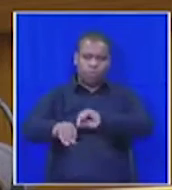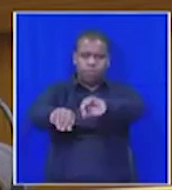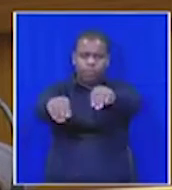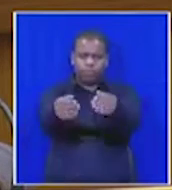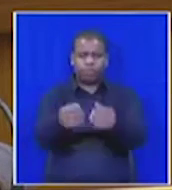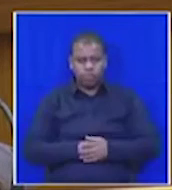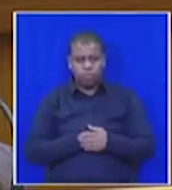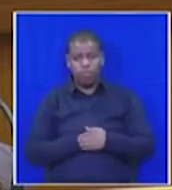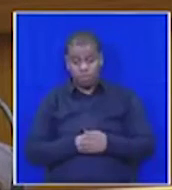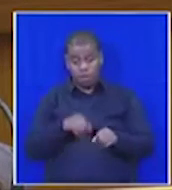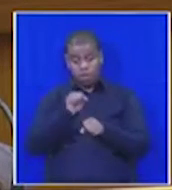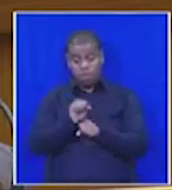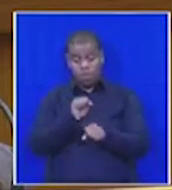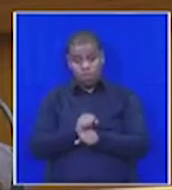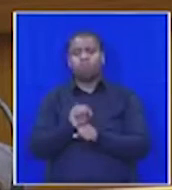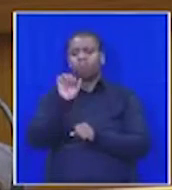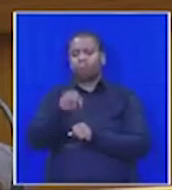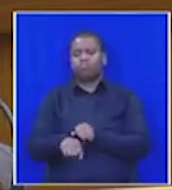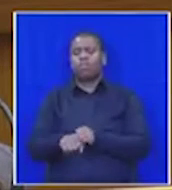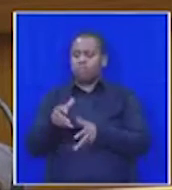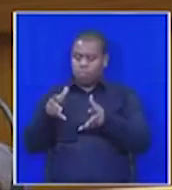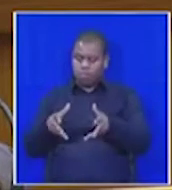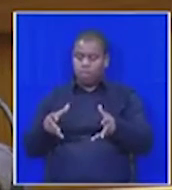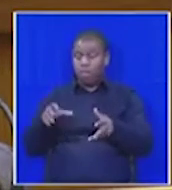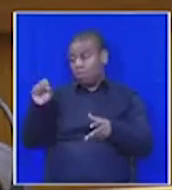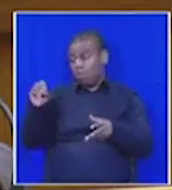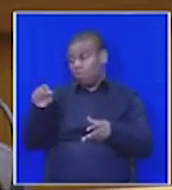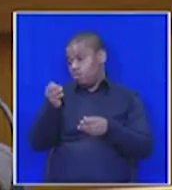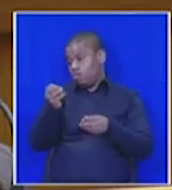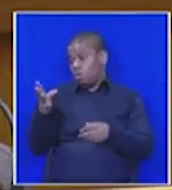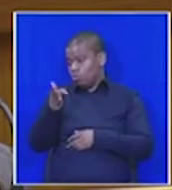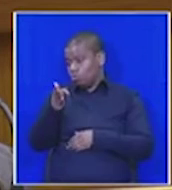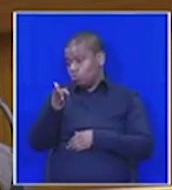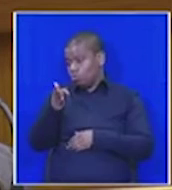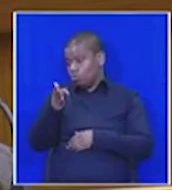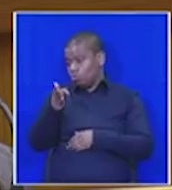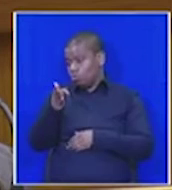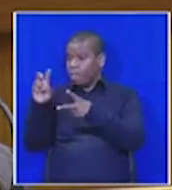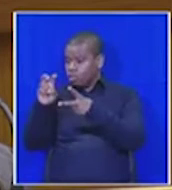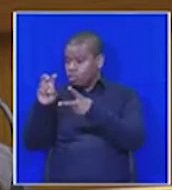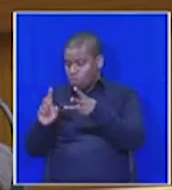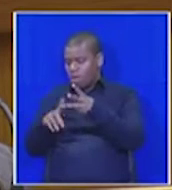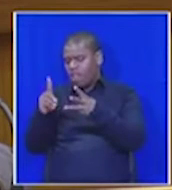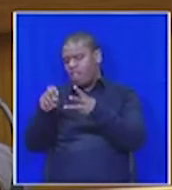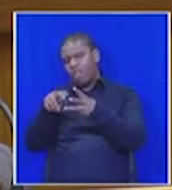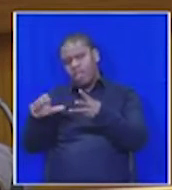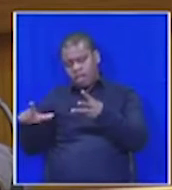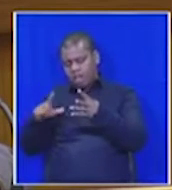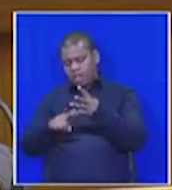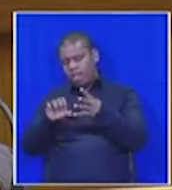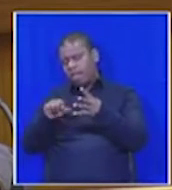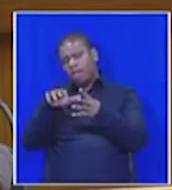He went on to say that the current state-owned companies, which include ESCOM, DENEL, SA Express,